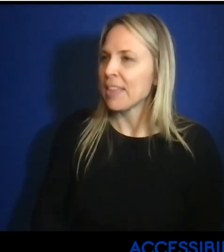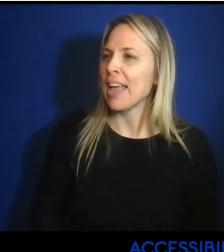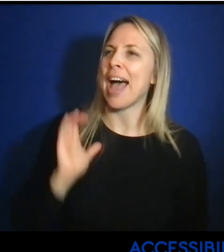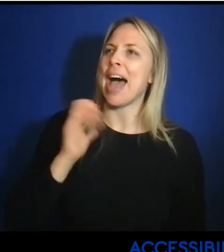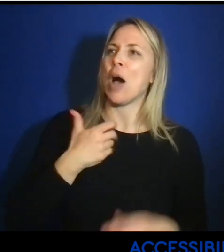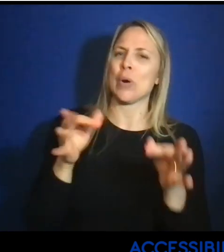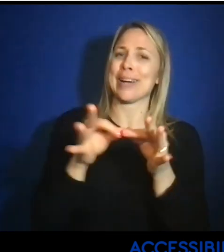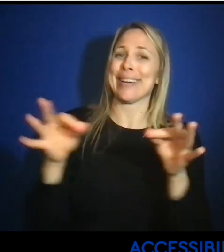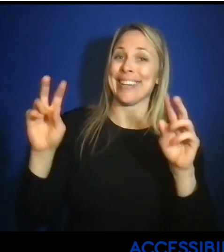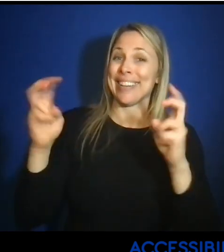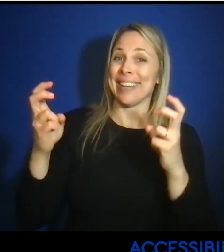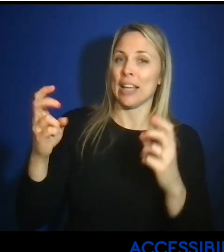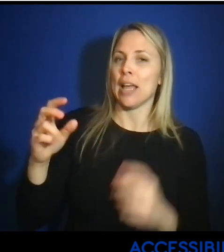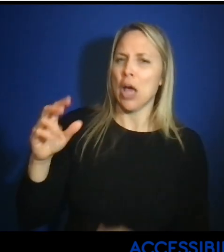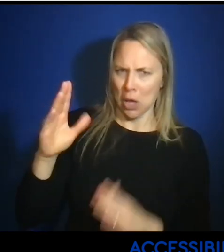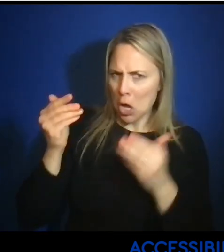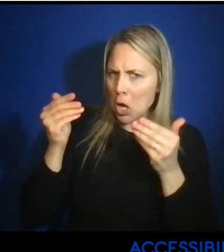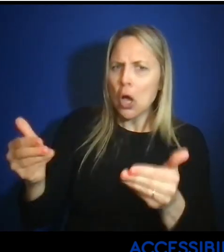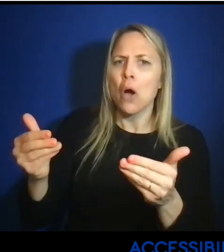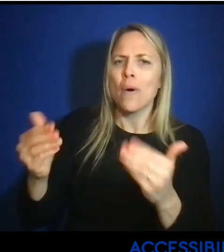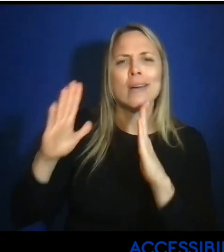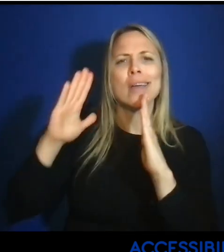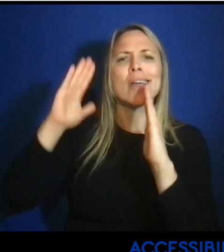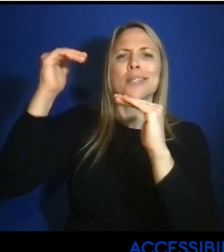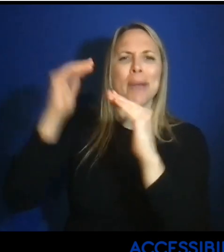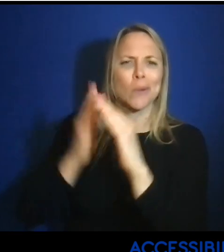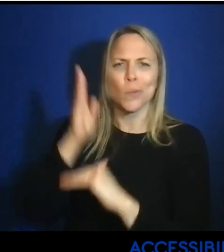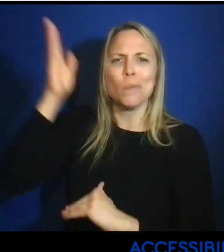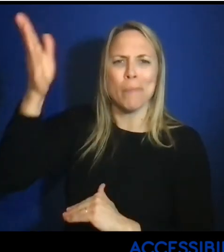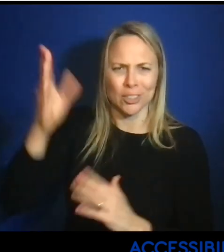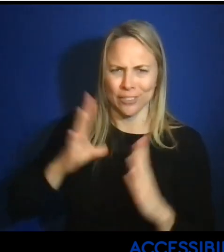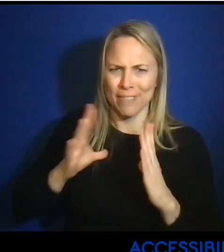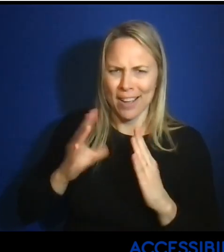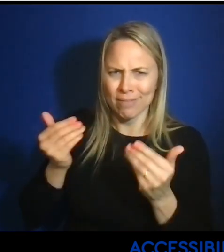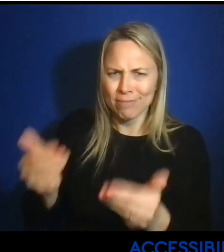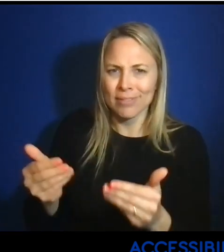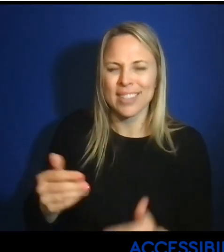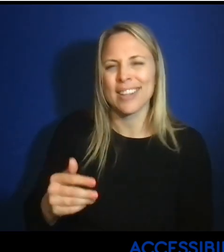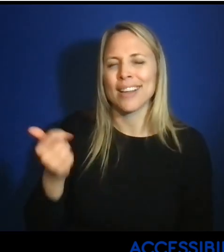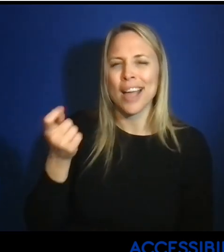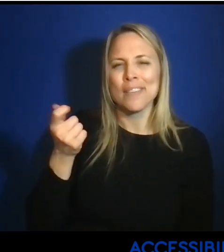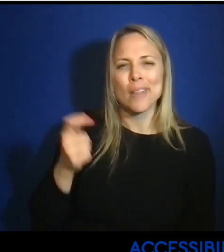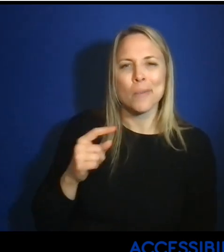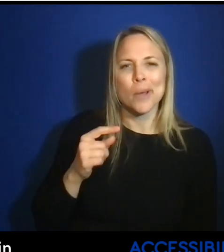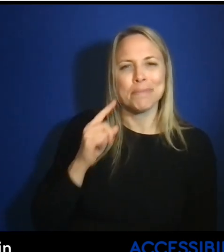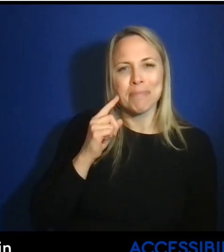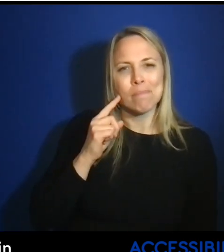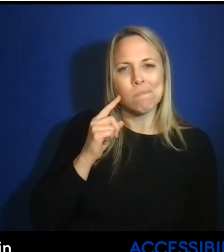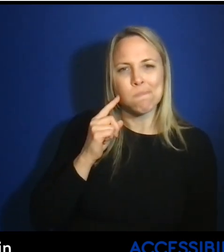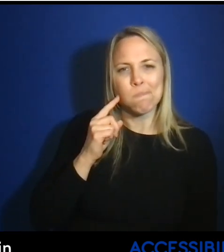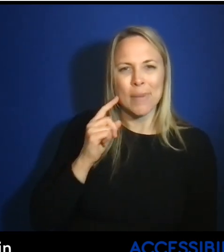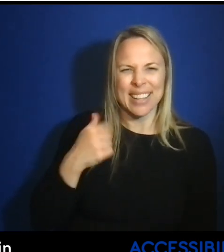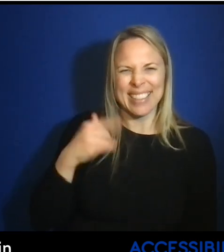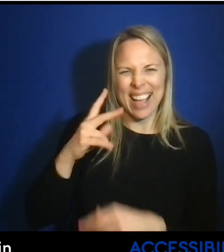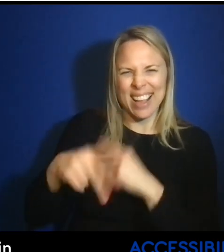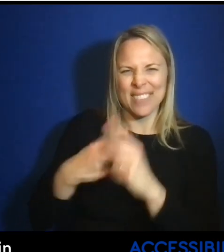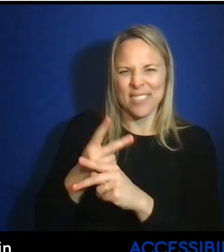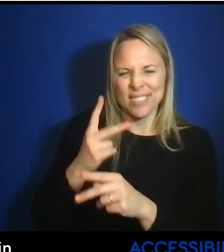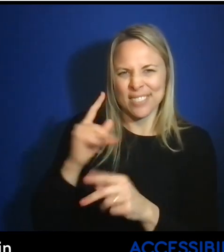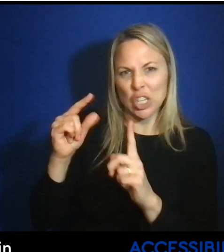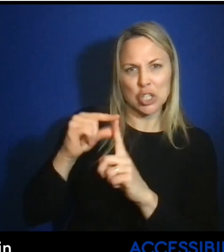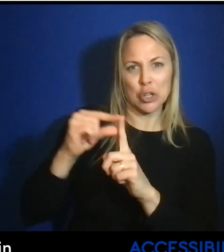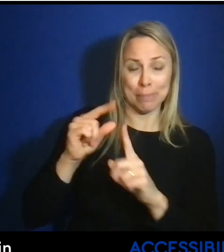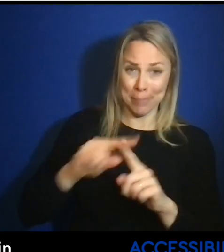it's go-ahead, expect too much. And it's kind of a, you know, a cheeky term, but we really do pride